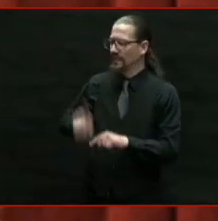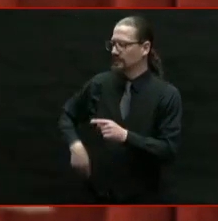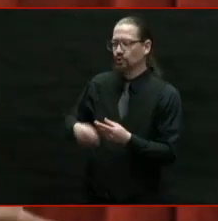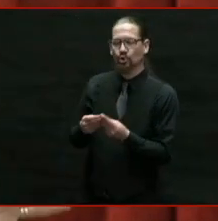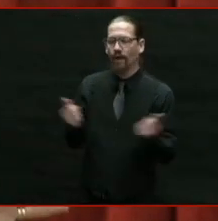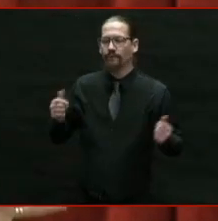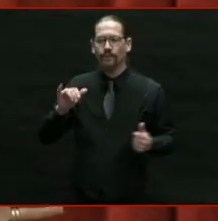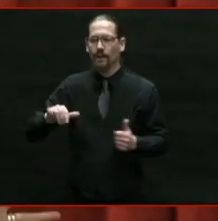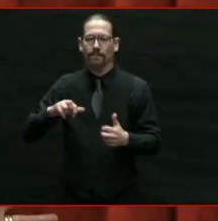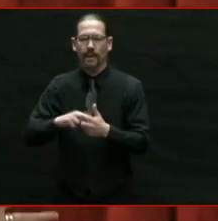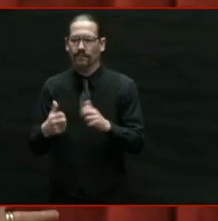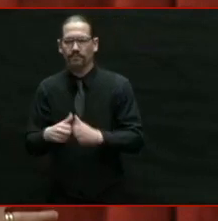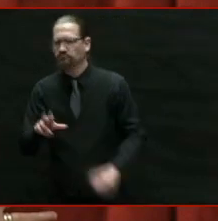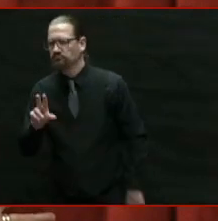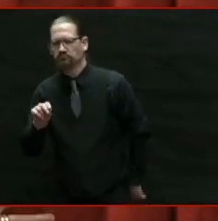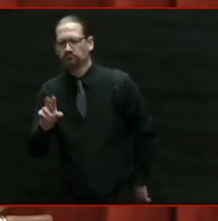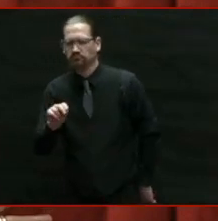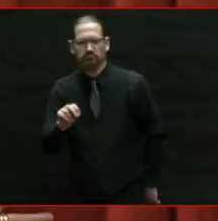We couldn't get out of it.